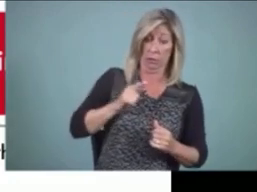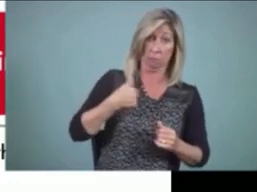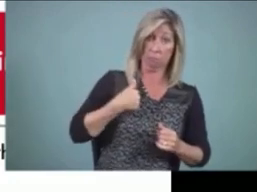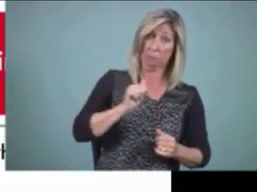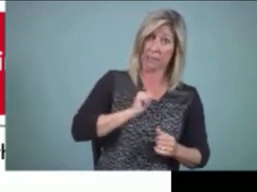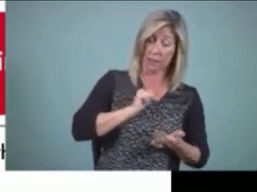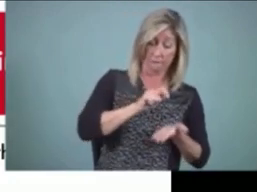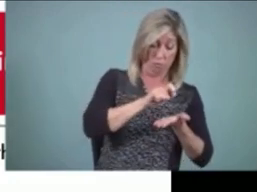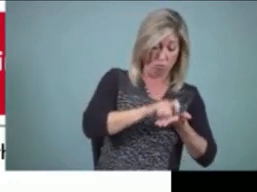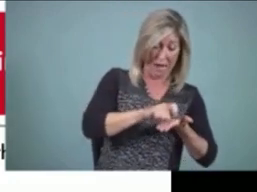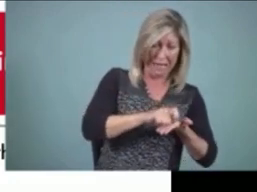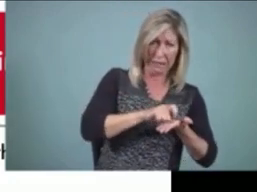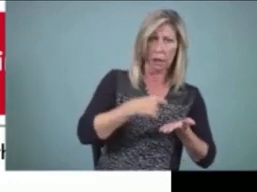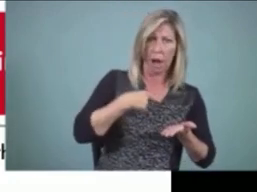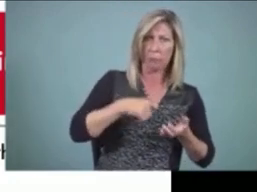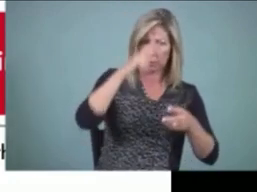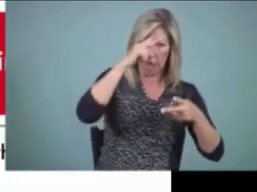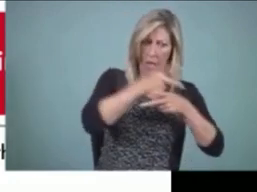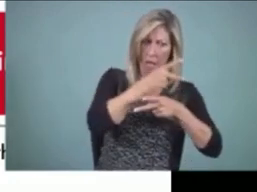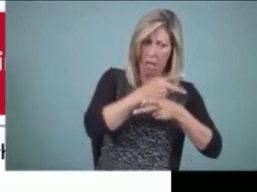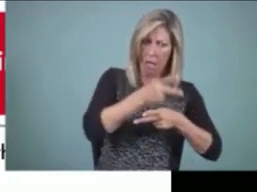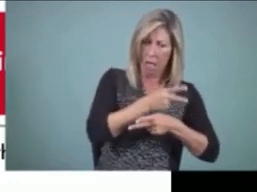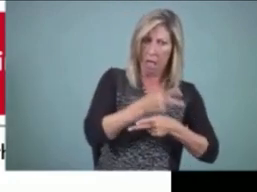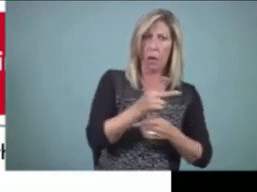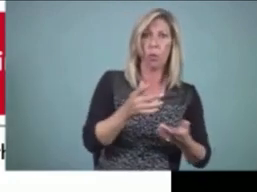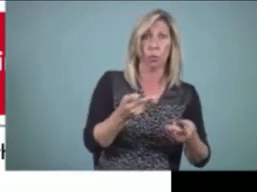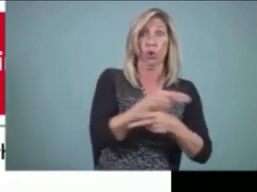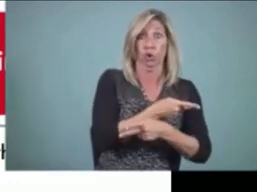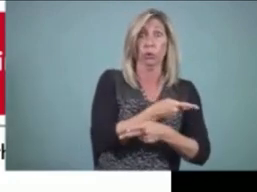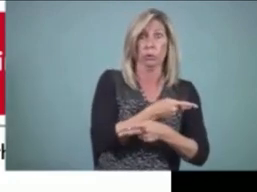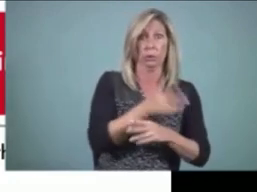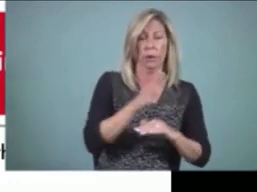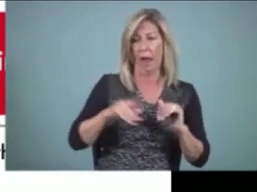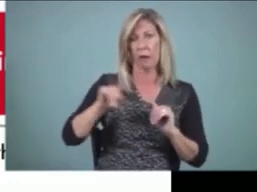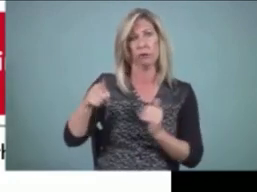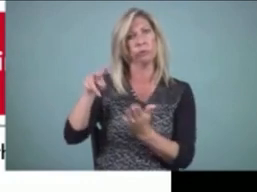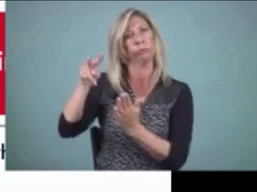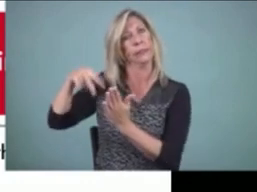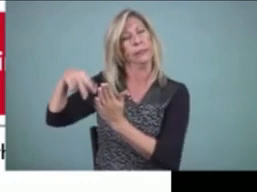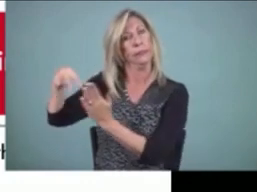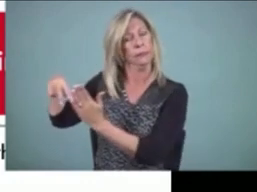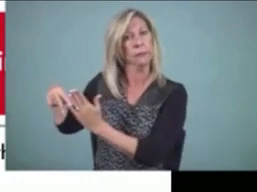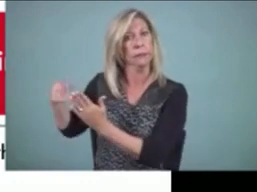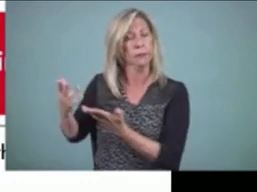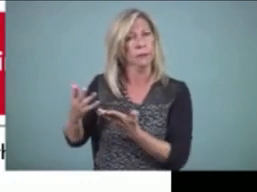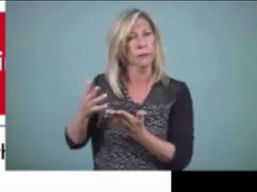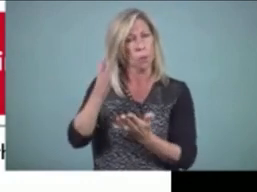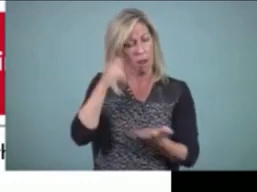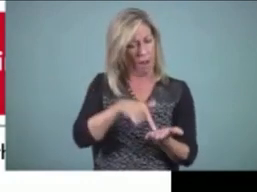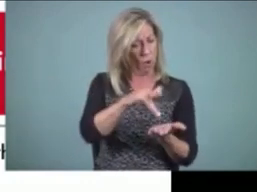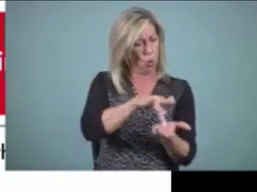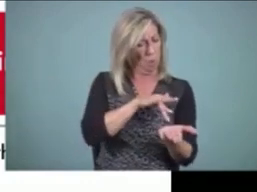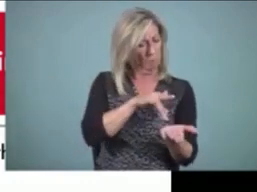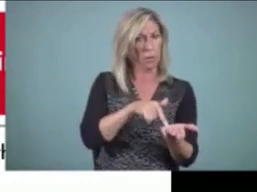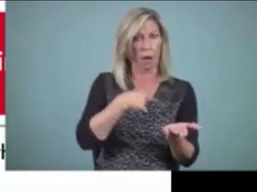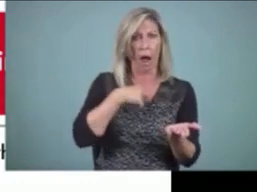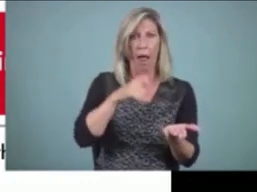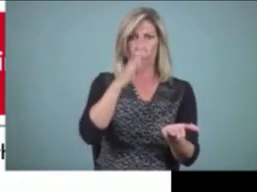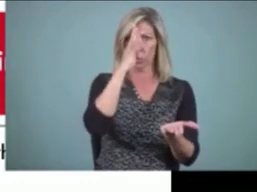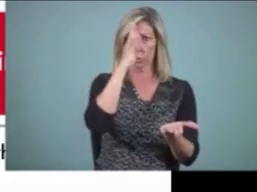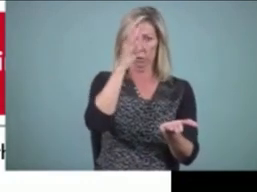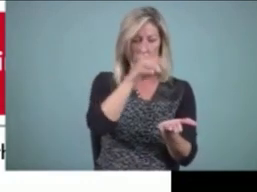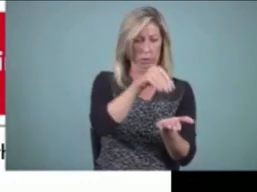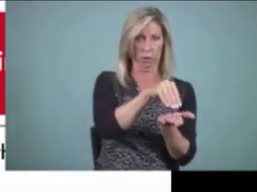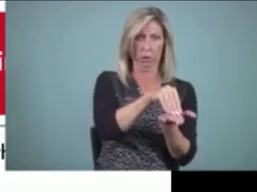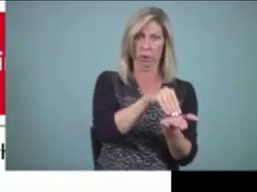quote, if I want to quote myself as a teacher, not only is writing harder than reading for our students, I think teaching writing is harder